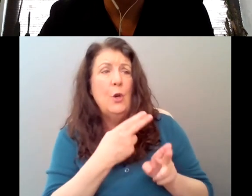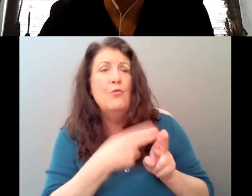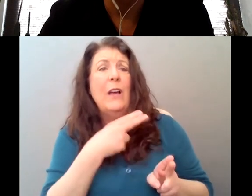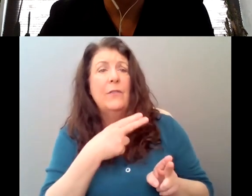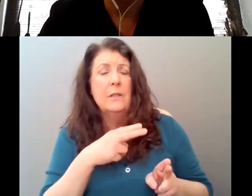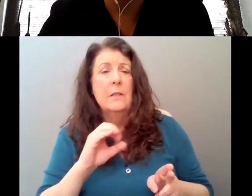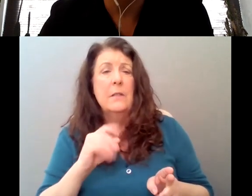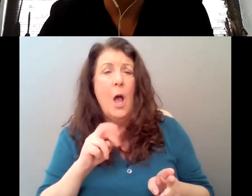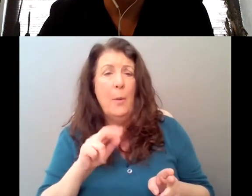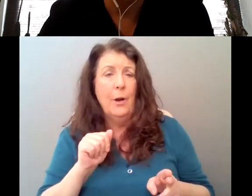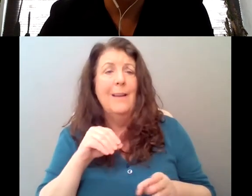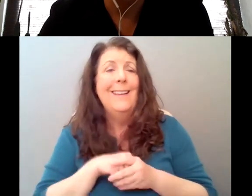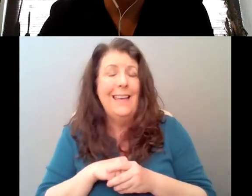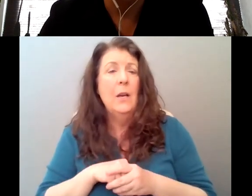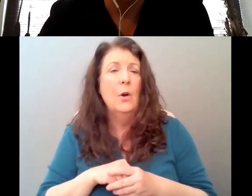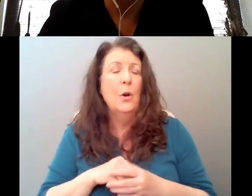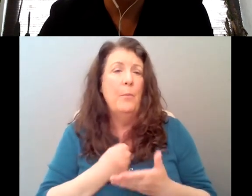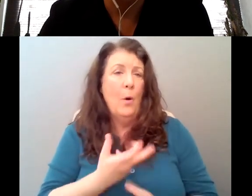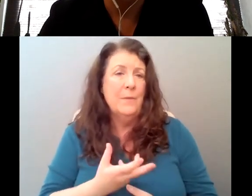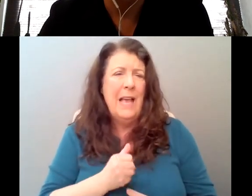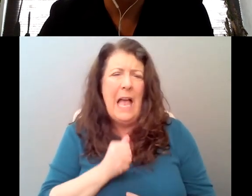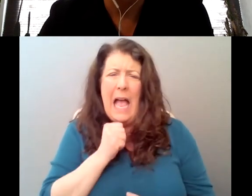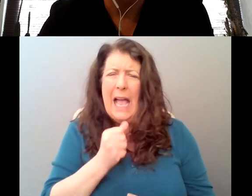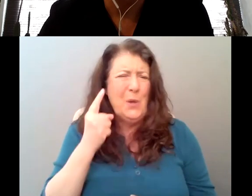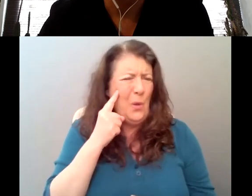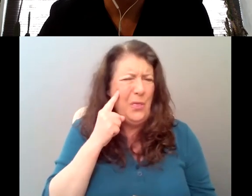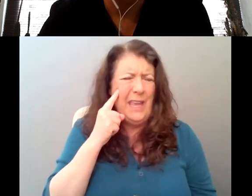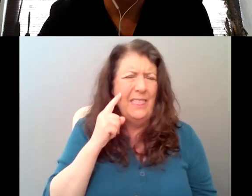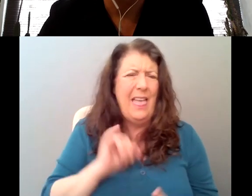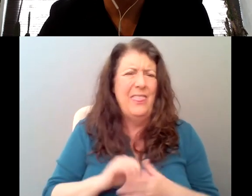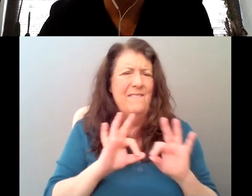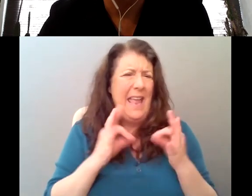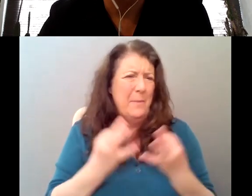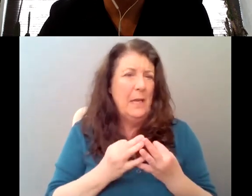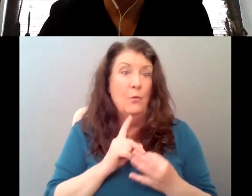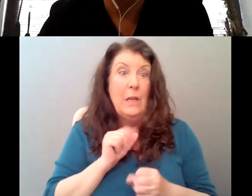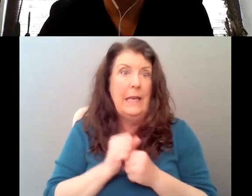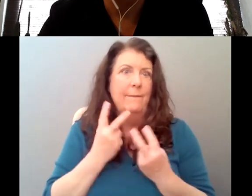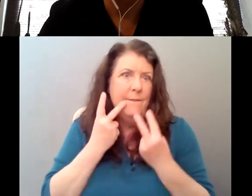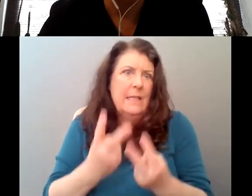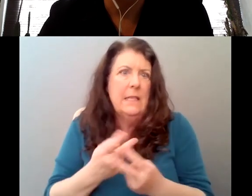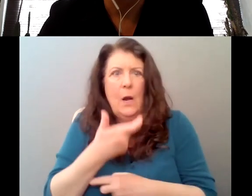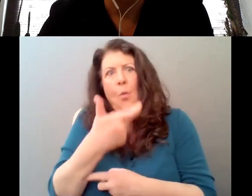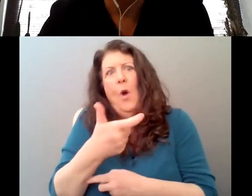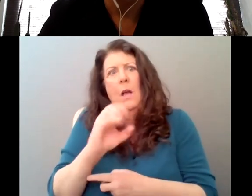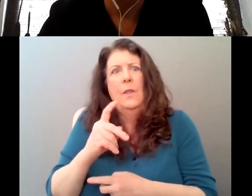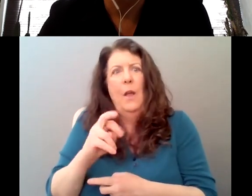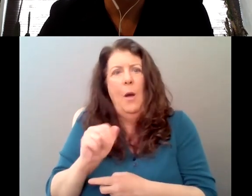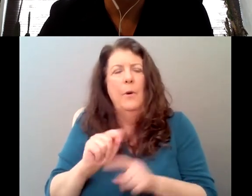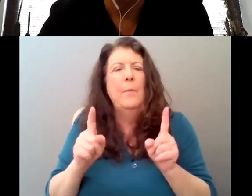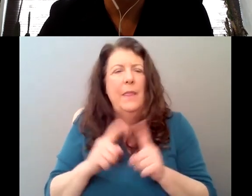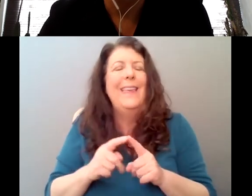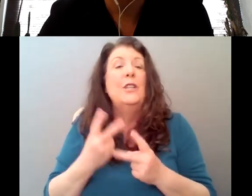poems. I don't think the Dickinson's ever took an actual trip to the opera, but, um, they did see Jenny Lin sing and she